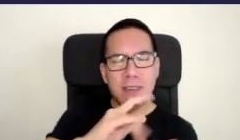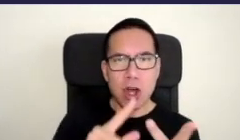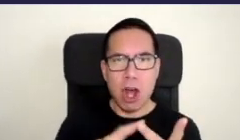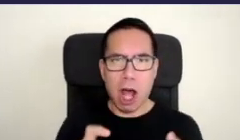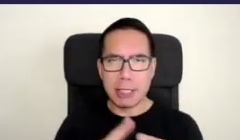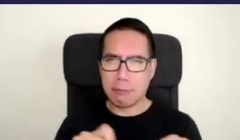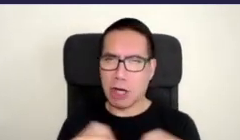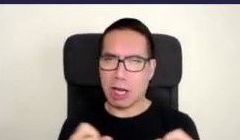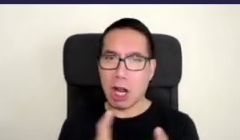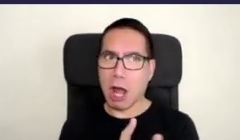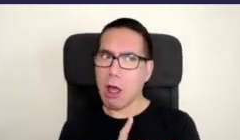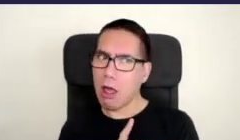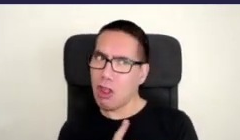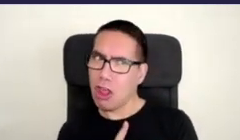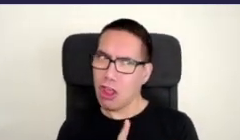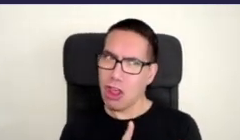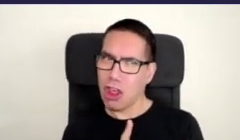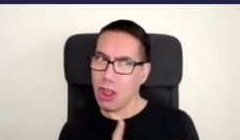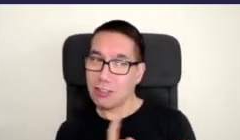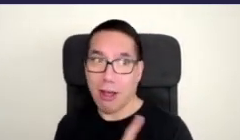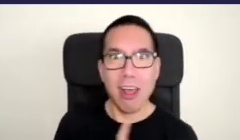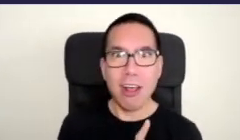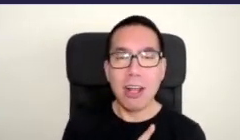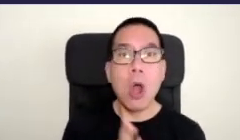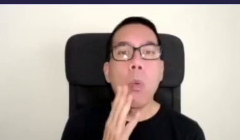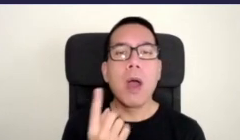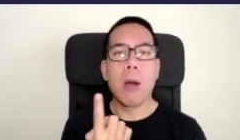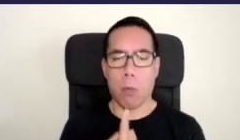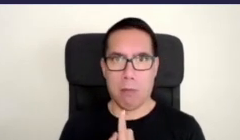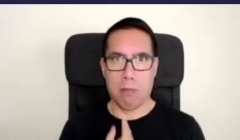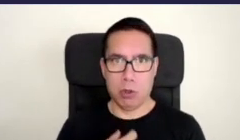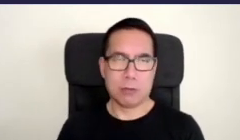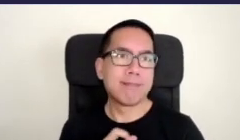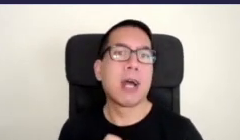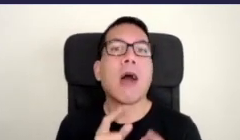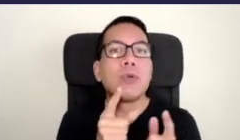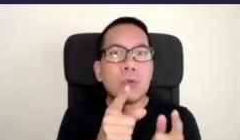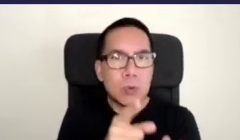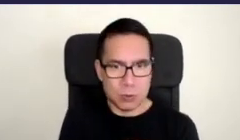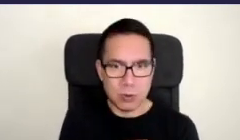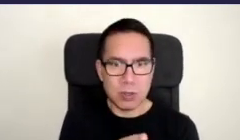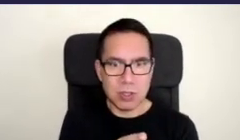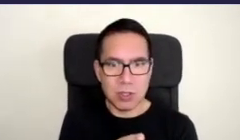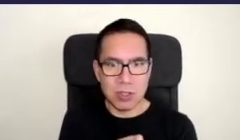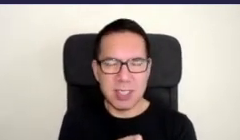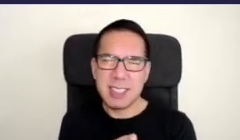things that I have noticed is that when you when one goes out into the world it's so